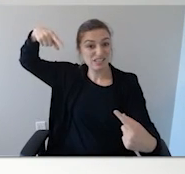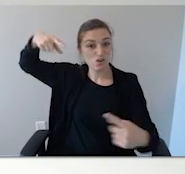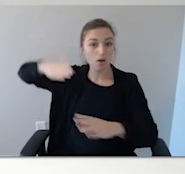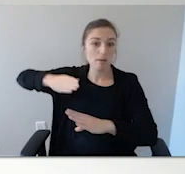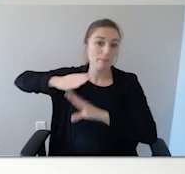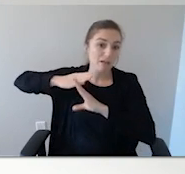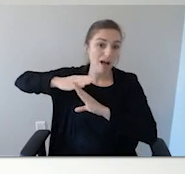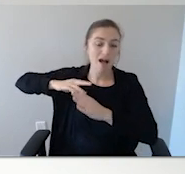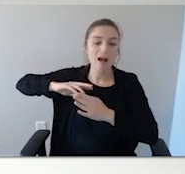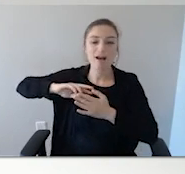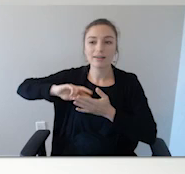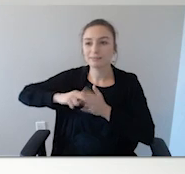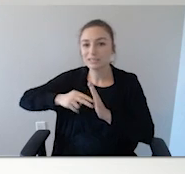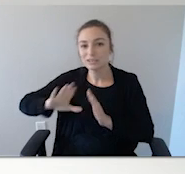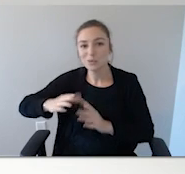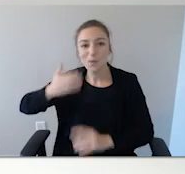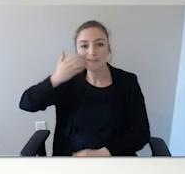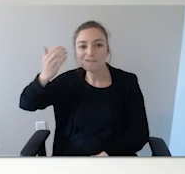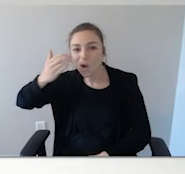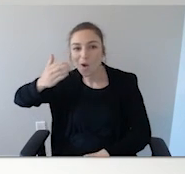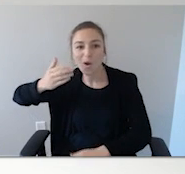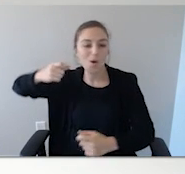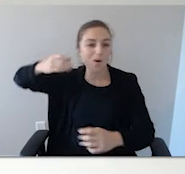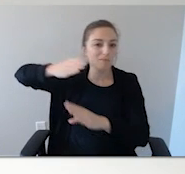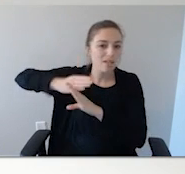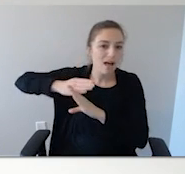blocked, so is the signal to your phone from that device.